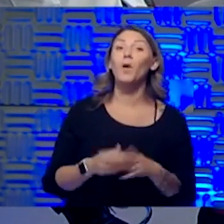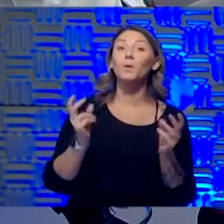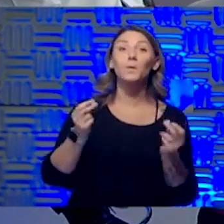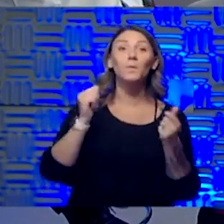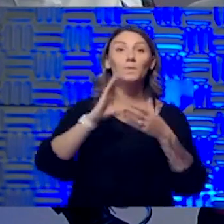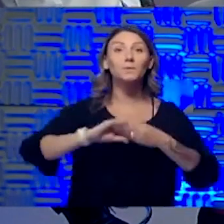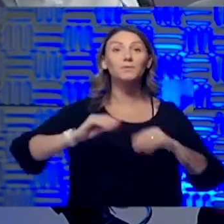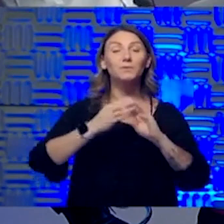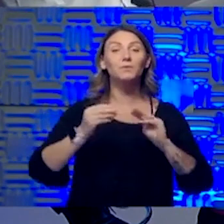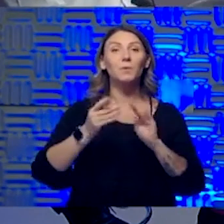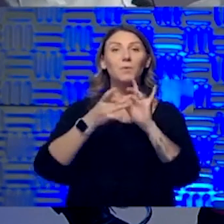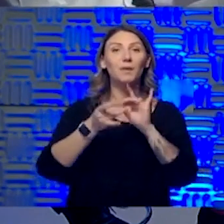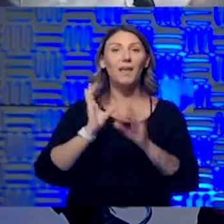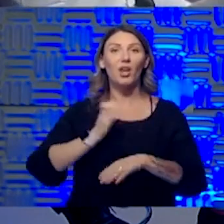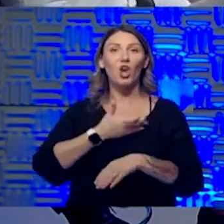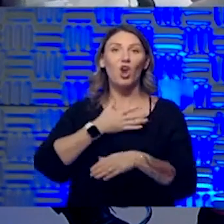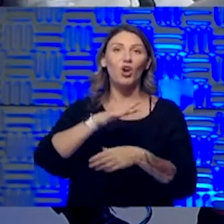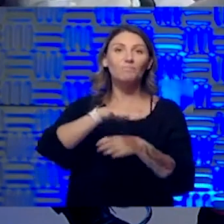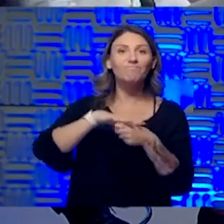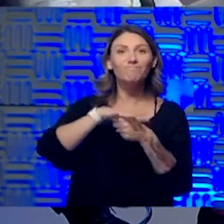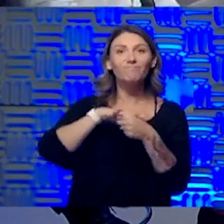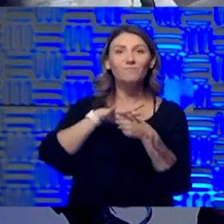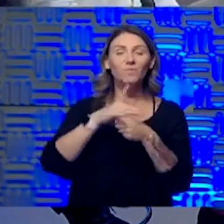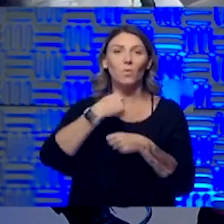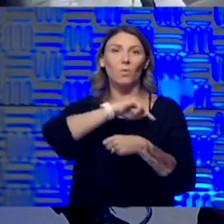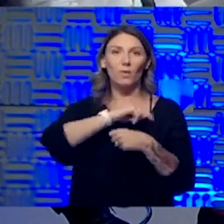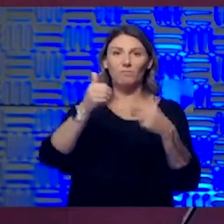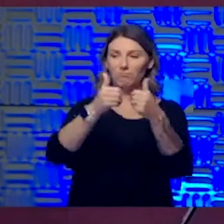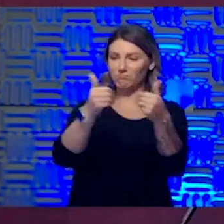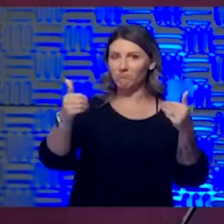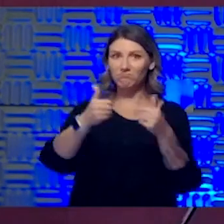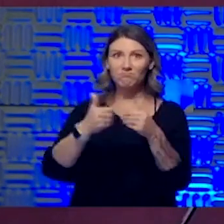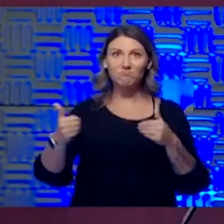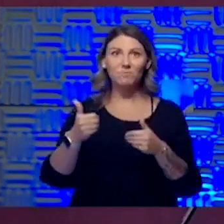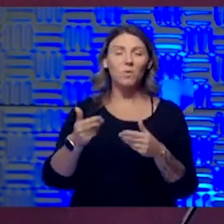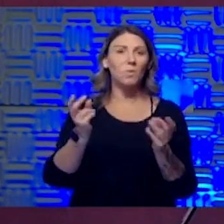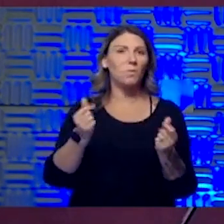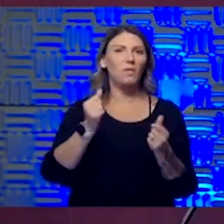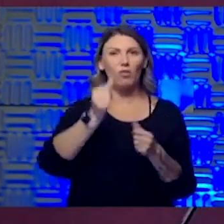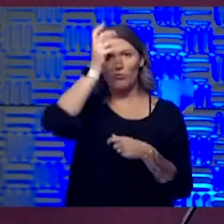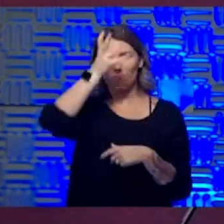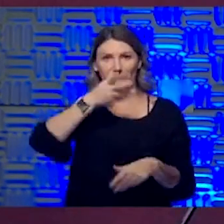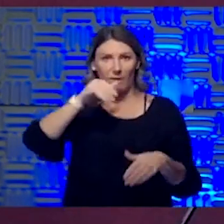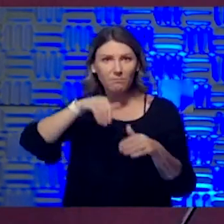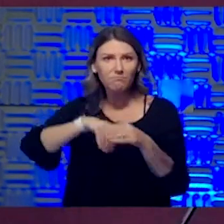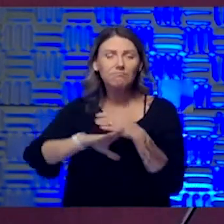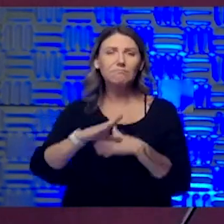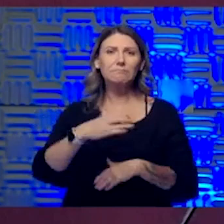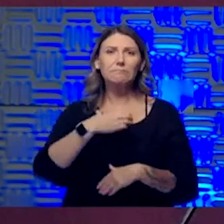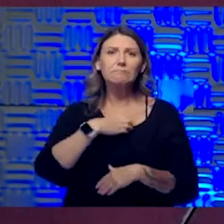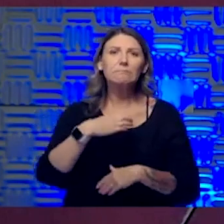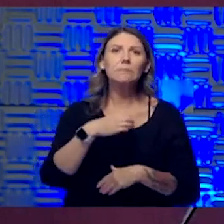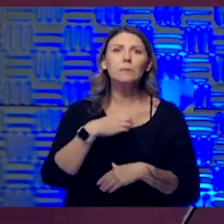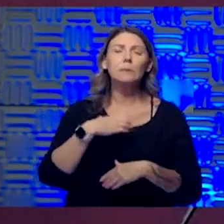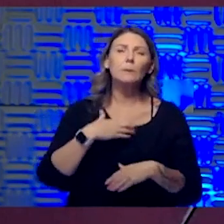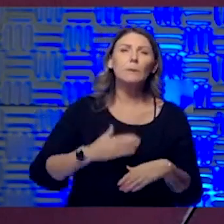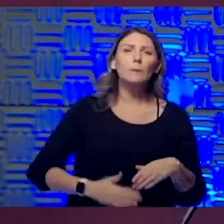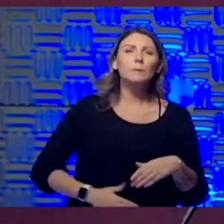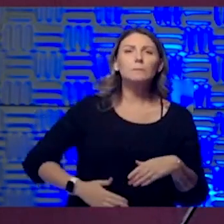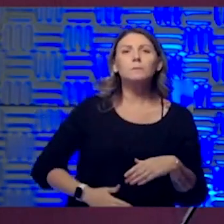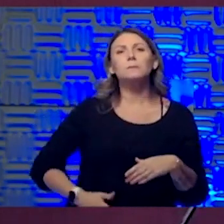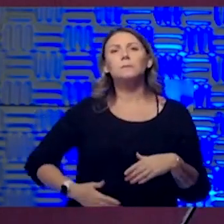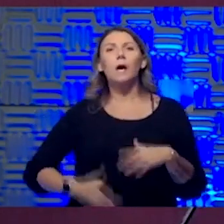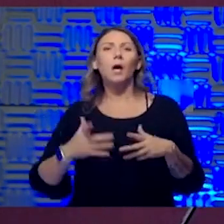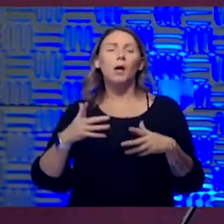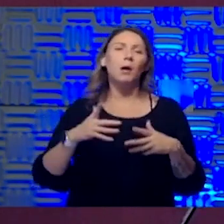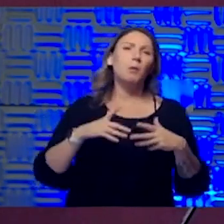about our areas that we've kind of charted off really quickly. We had a, a gentleman who came in, a complaint of abdominal discomfort, nausea, vomiting,